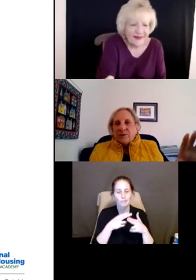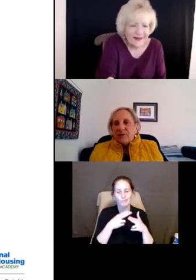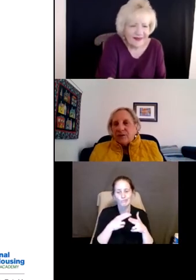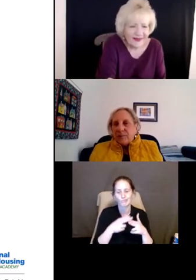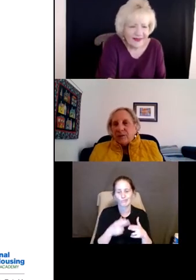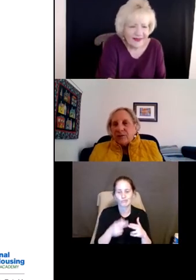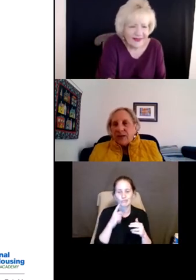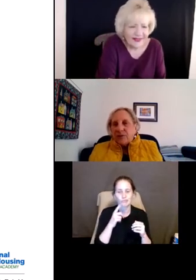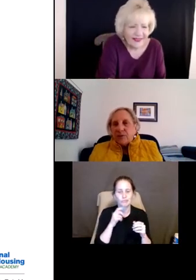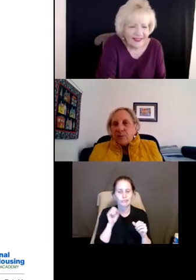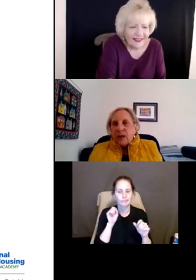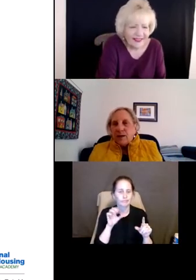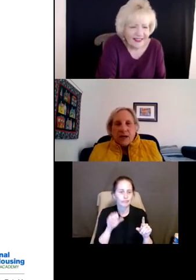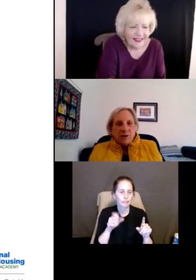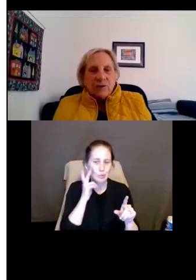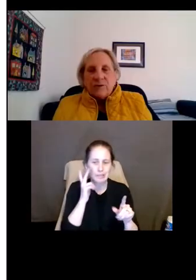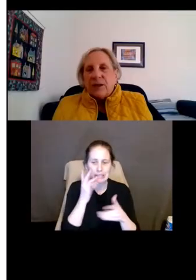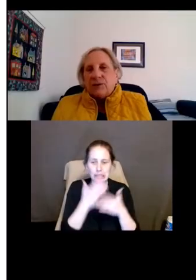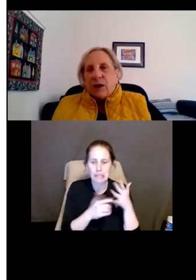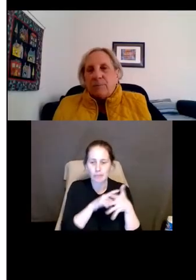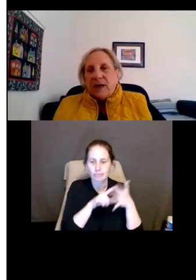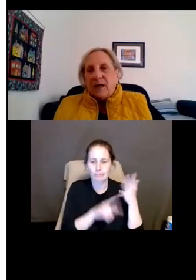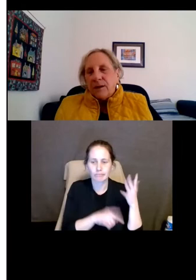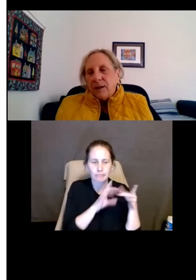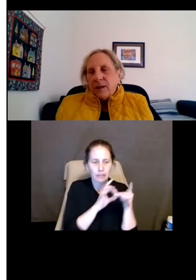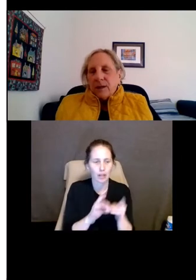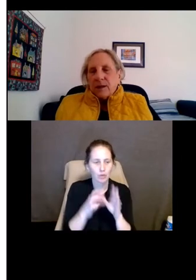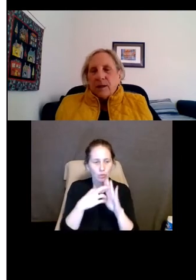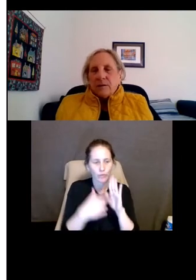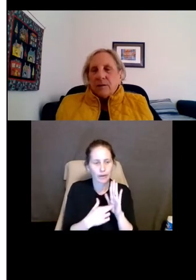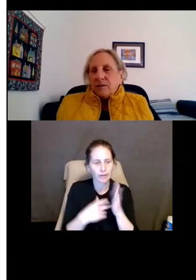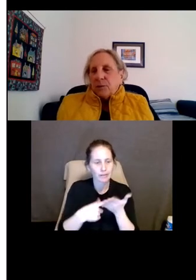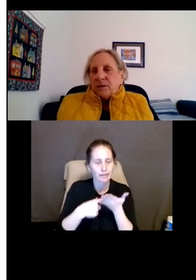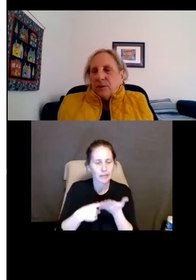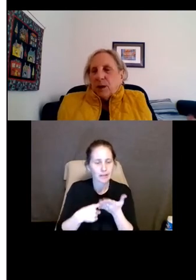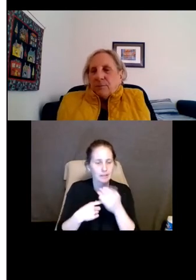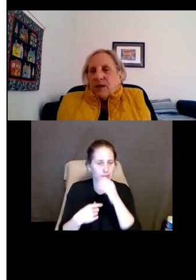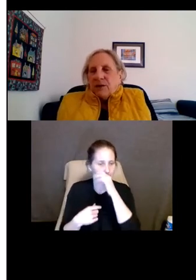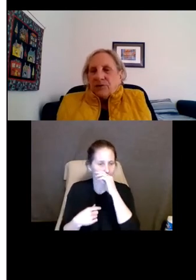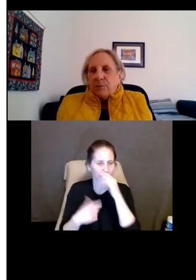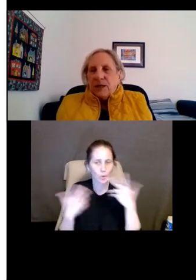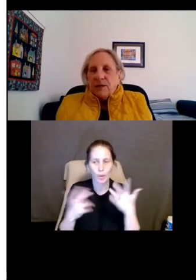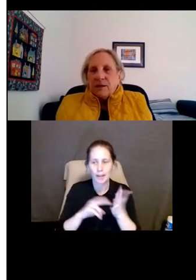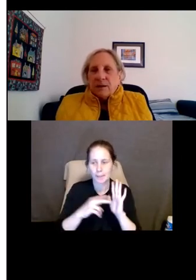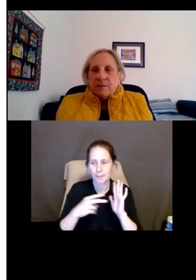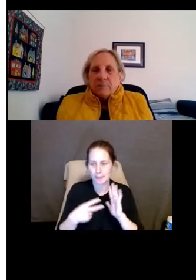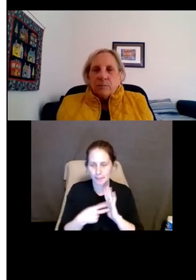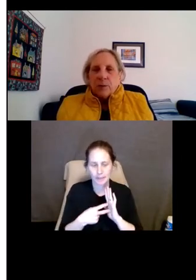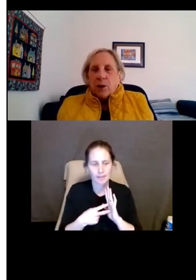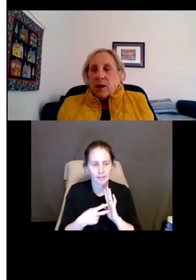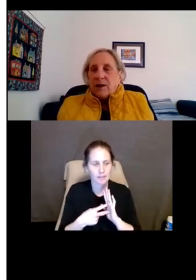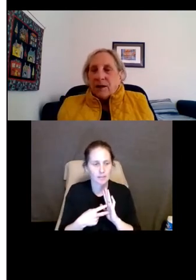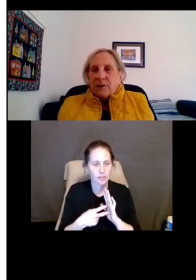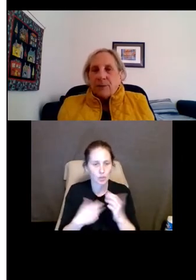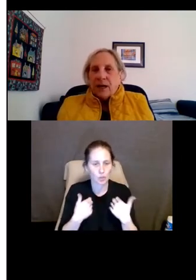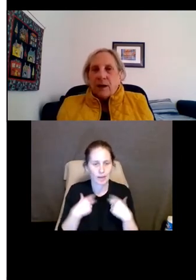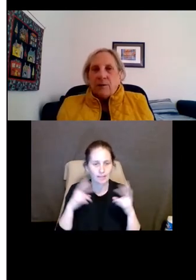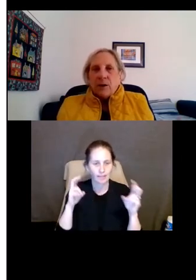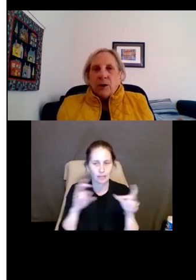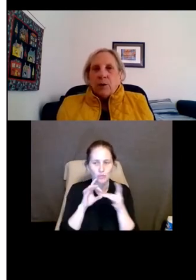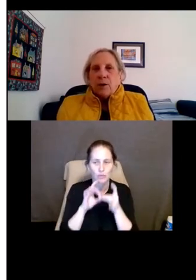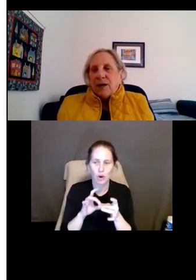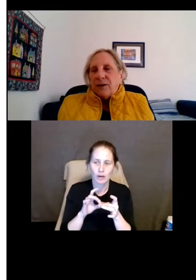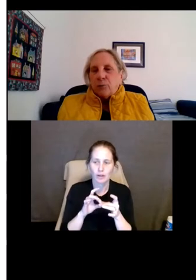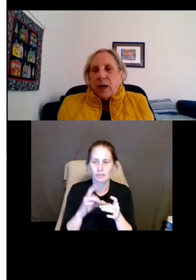on this. You can see some of those things from the regulations that talk about what it means to be um regarded as